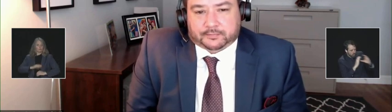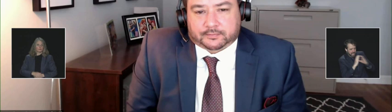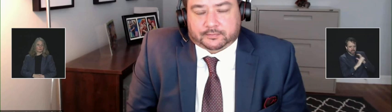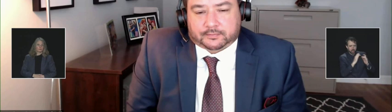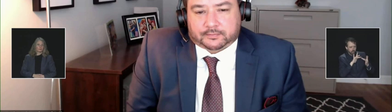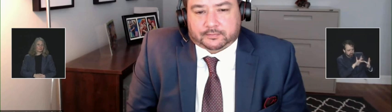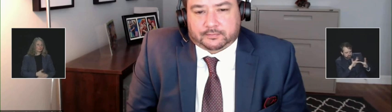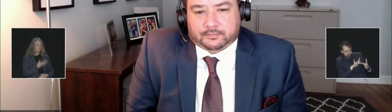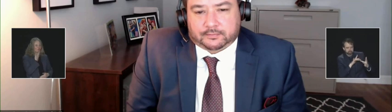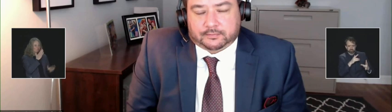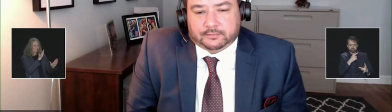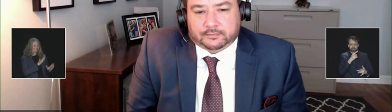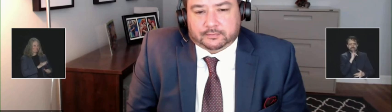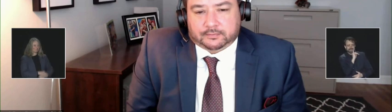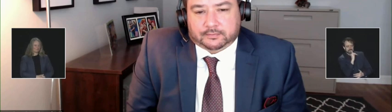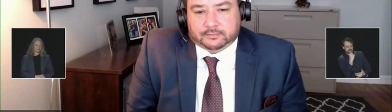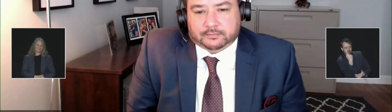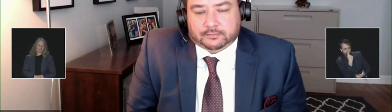All right. Thank you.